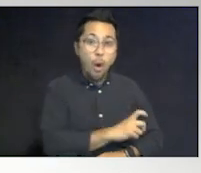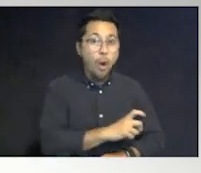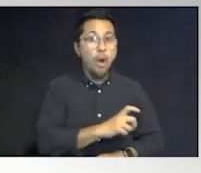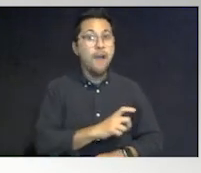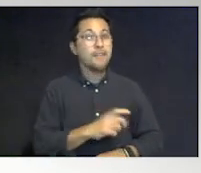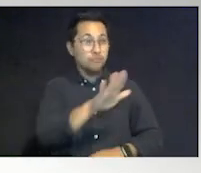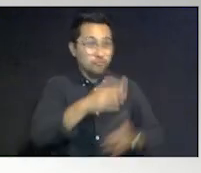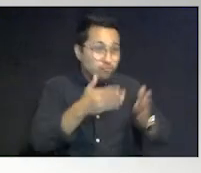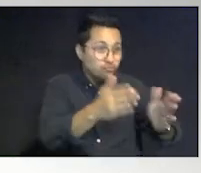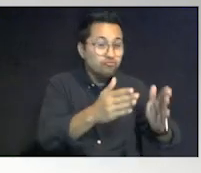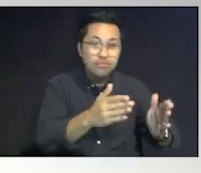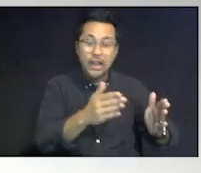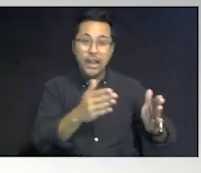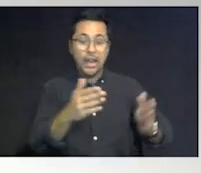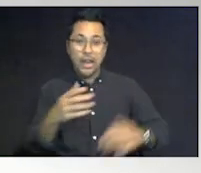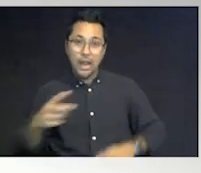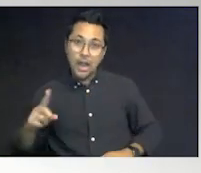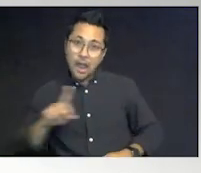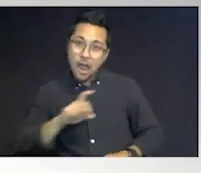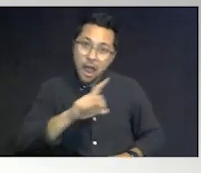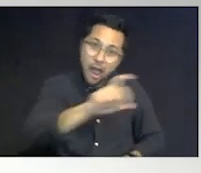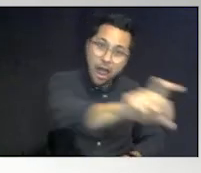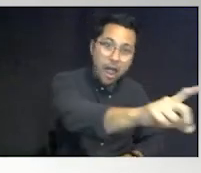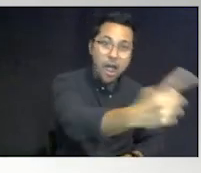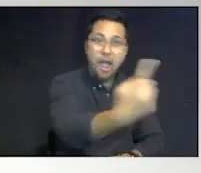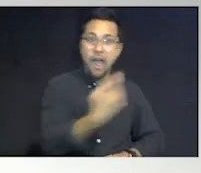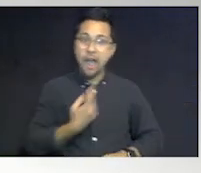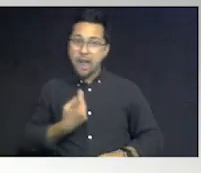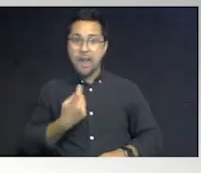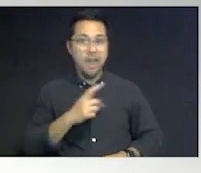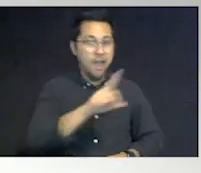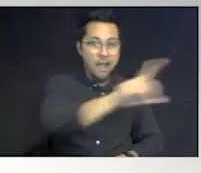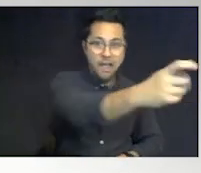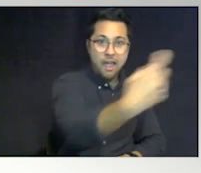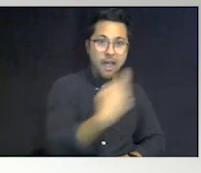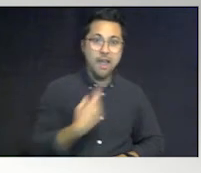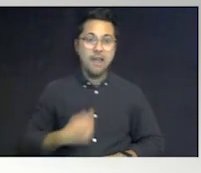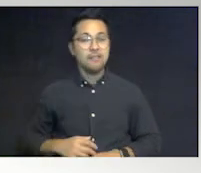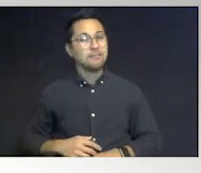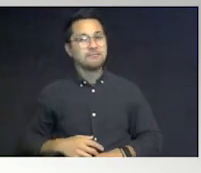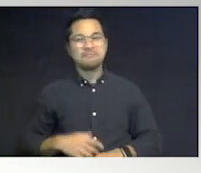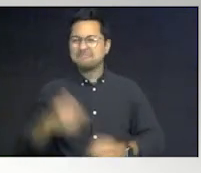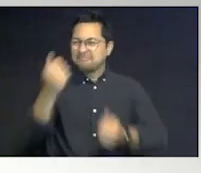neighborhood in a diagonal line. Every one of you would have been subject to arrest.